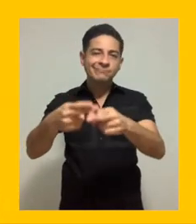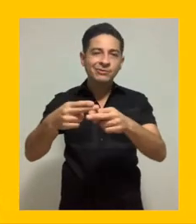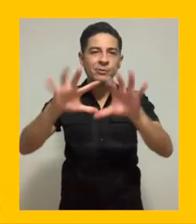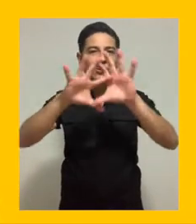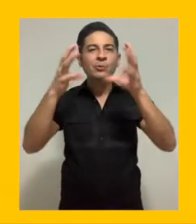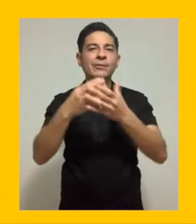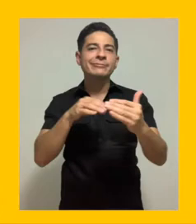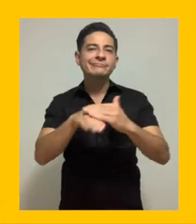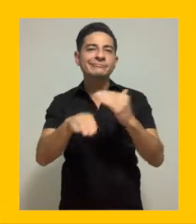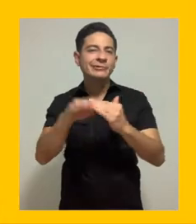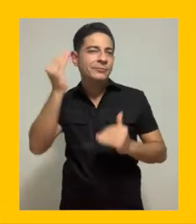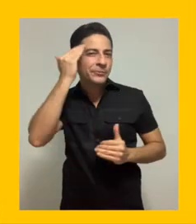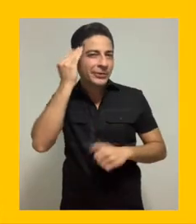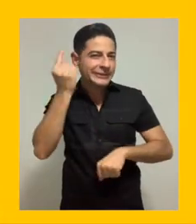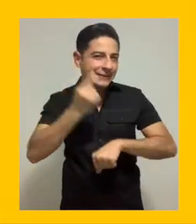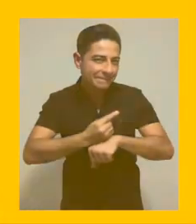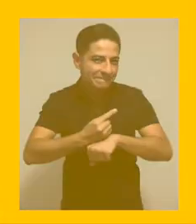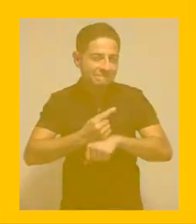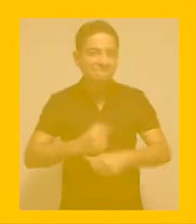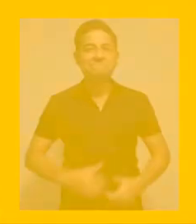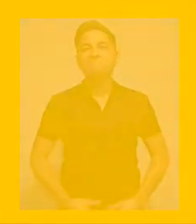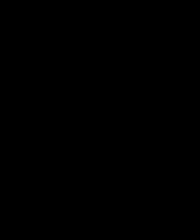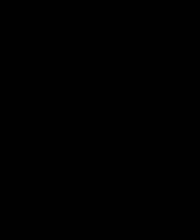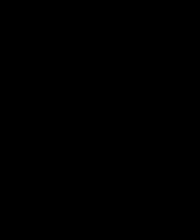Awareness Day, otherwise known as GATT.